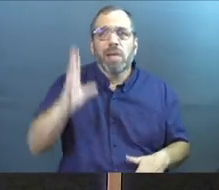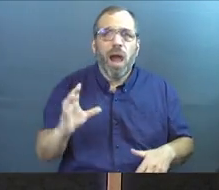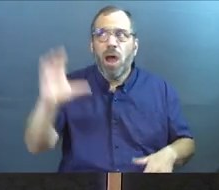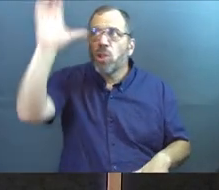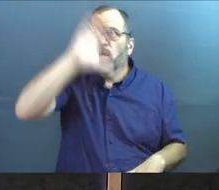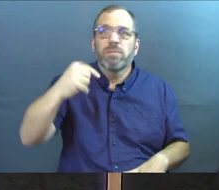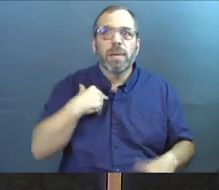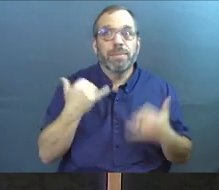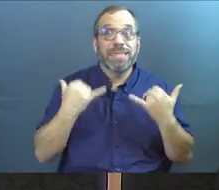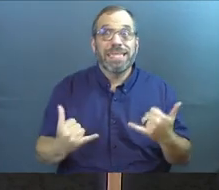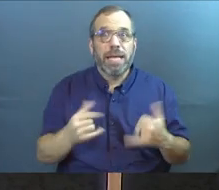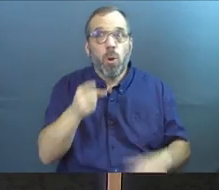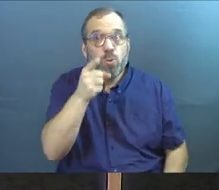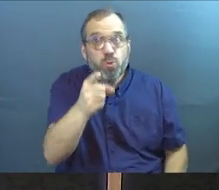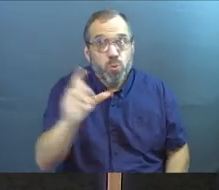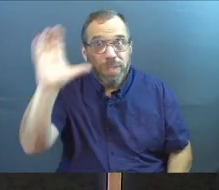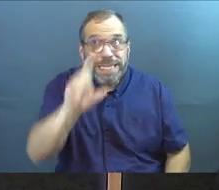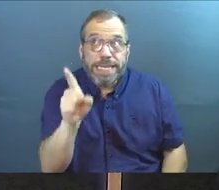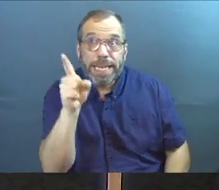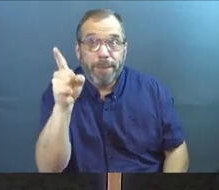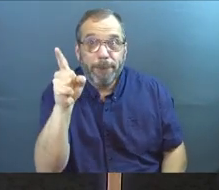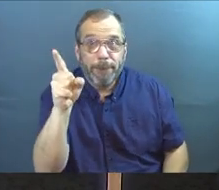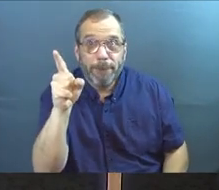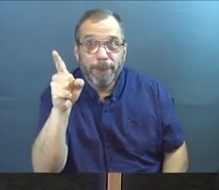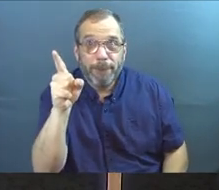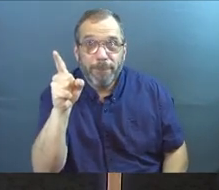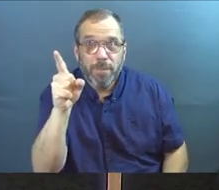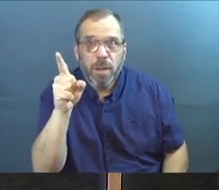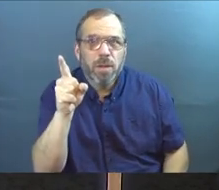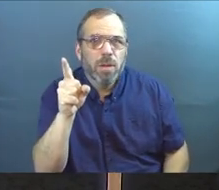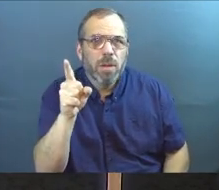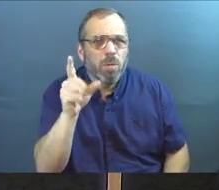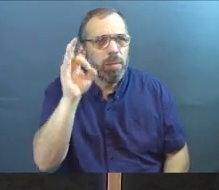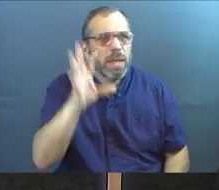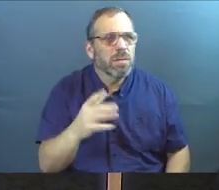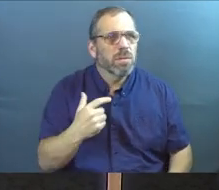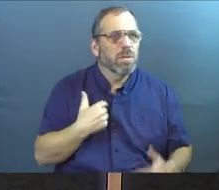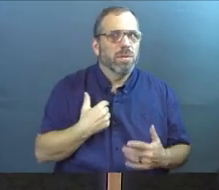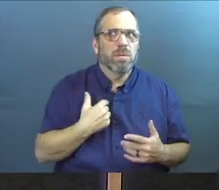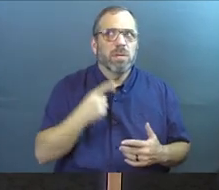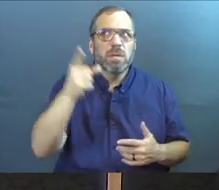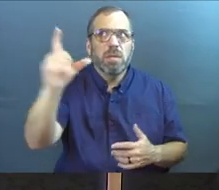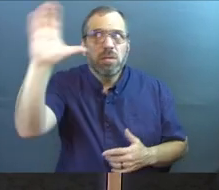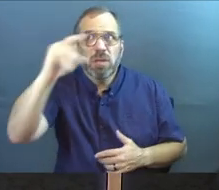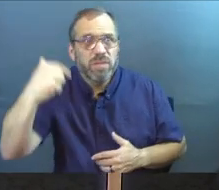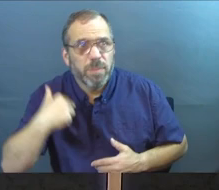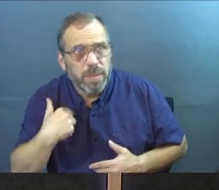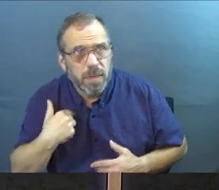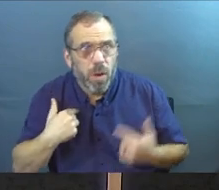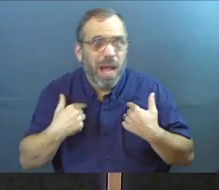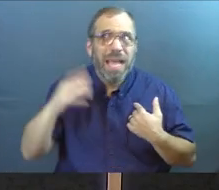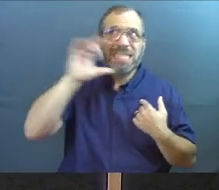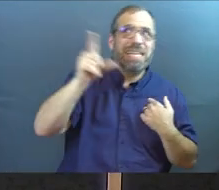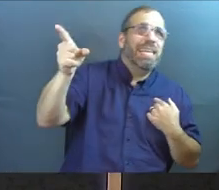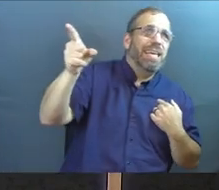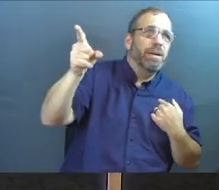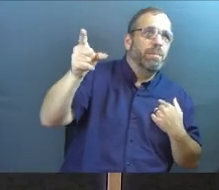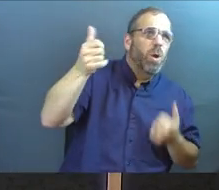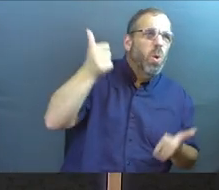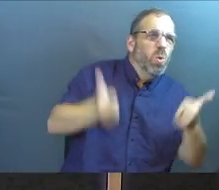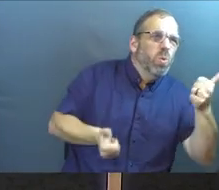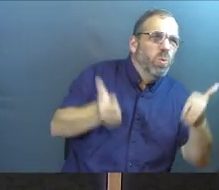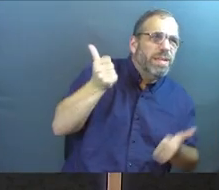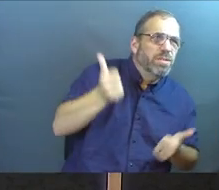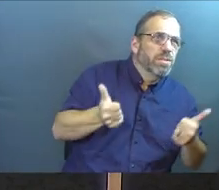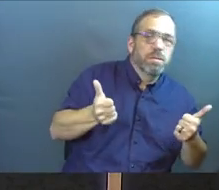seeks after us. But today, I'm saying you seek him. And which is it, Pastor? Is it that God's seeking me, or is it that I need to be